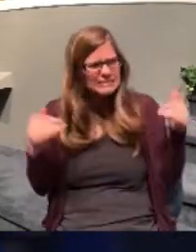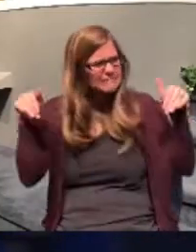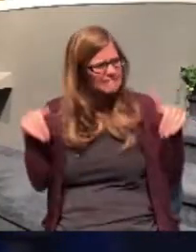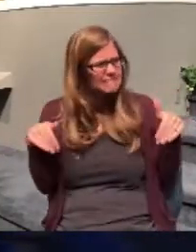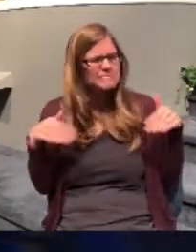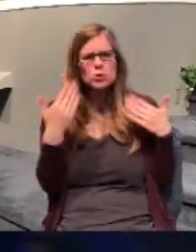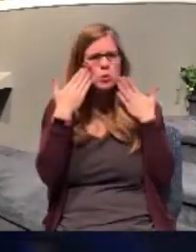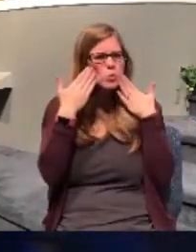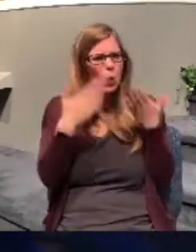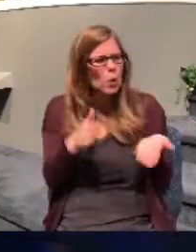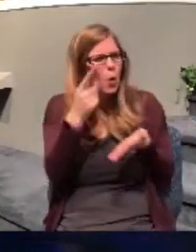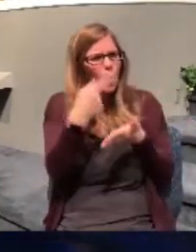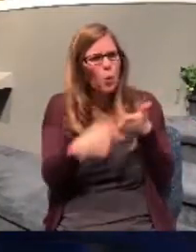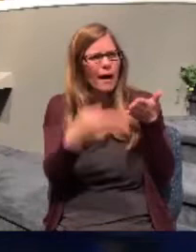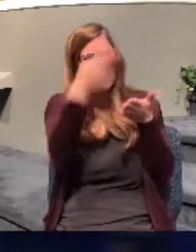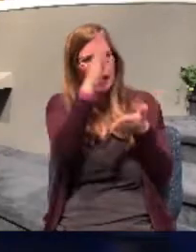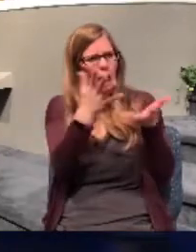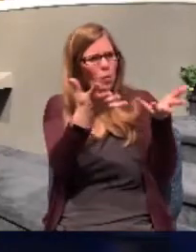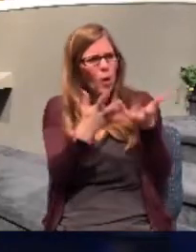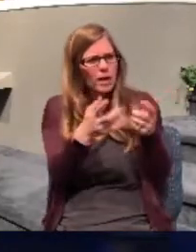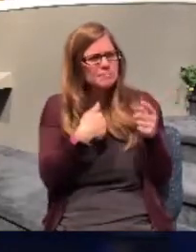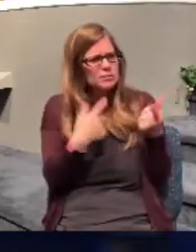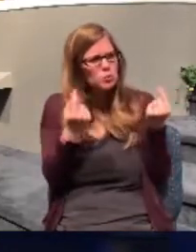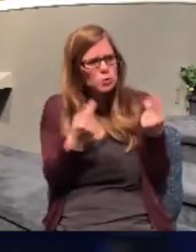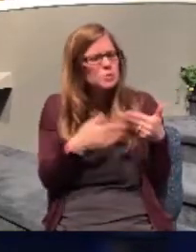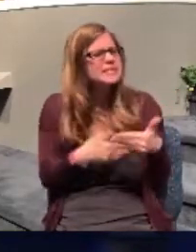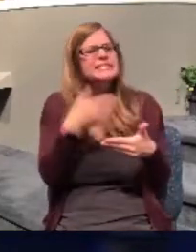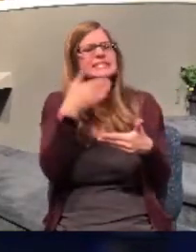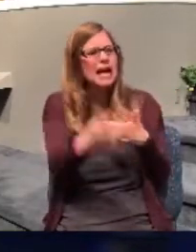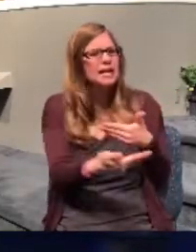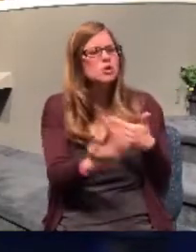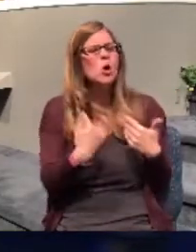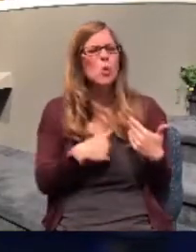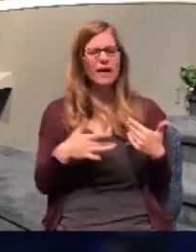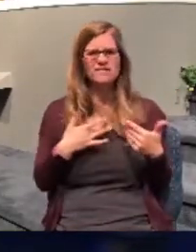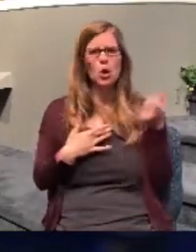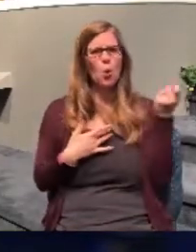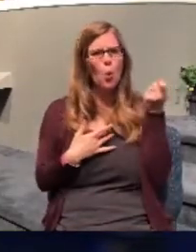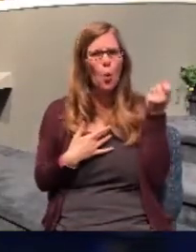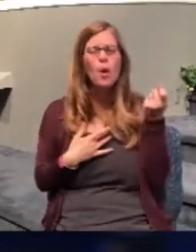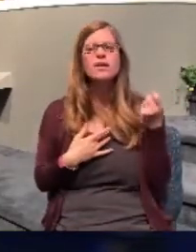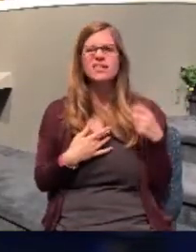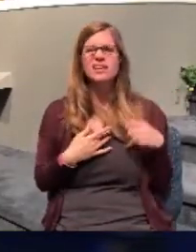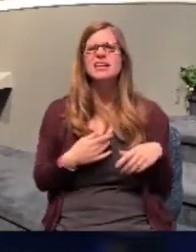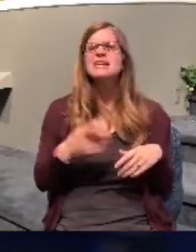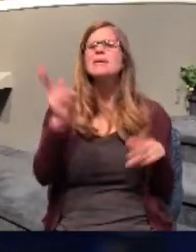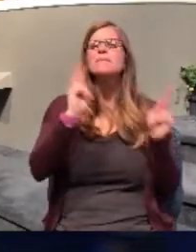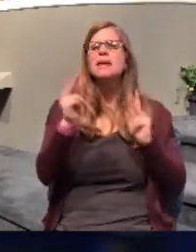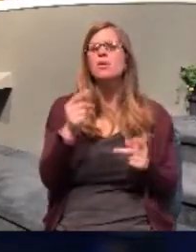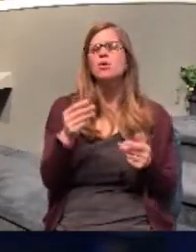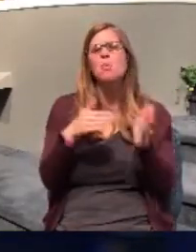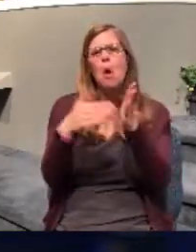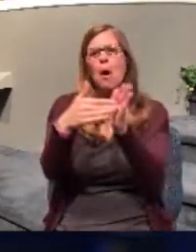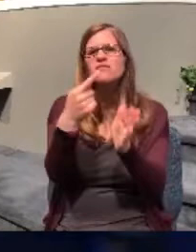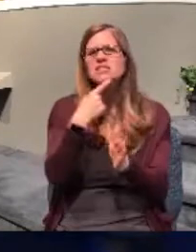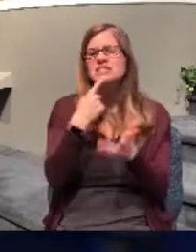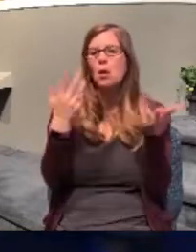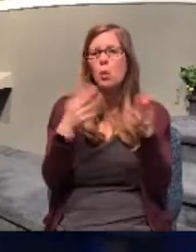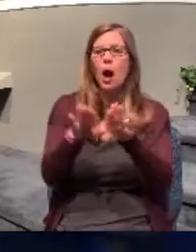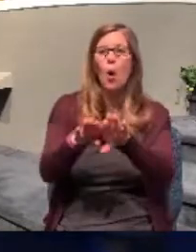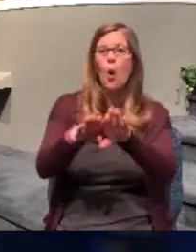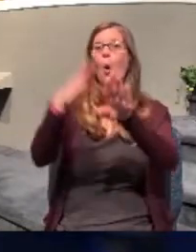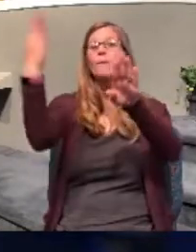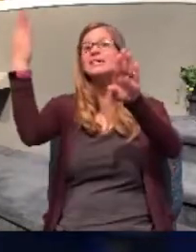holding pattern. Notice that God uses a principle called opening doors and closing doors here for Paul. He was